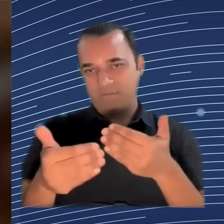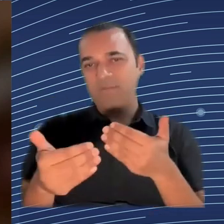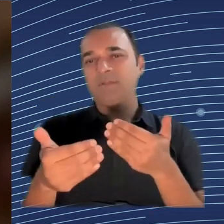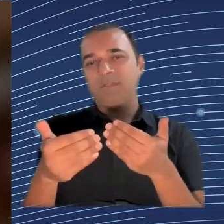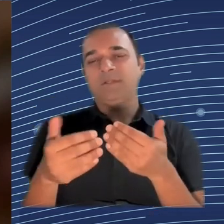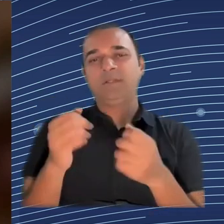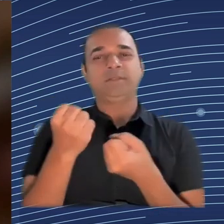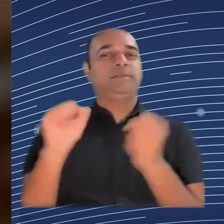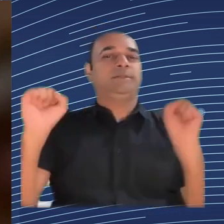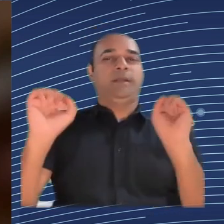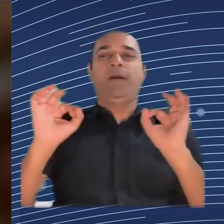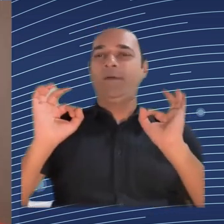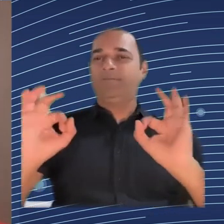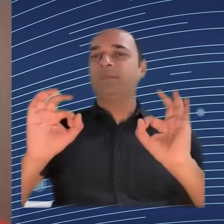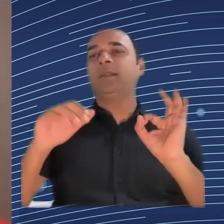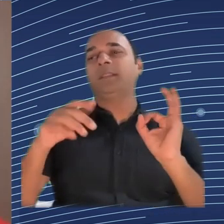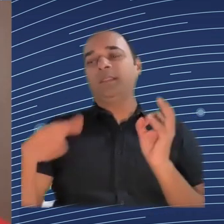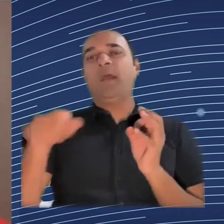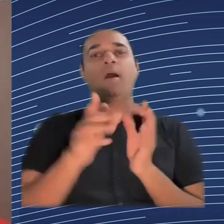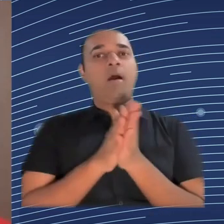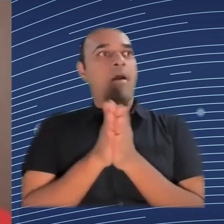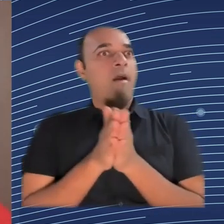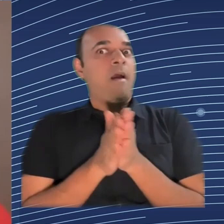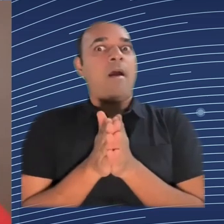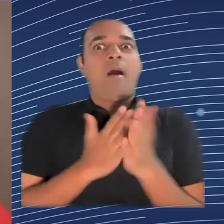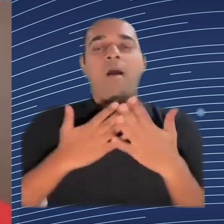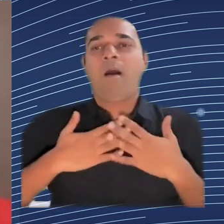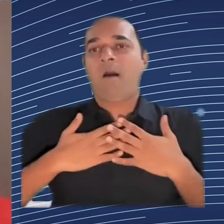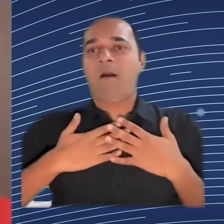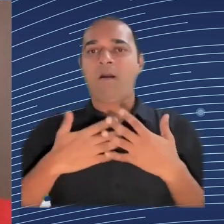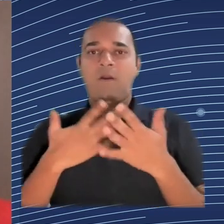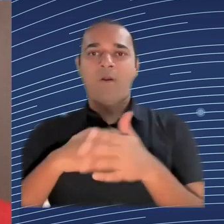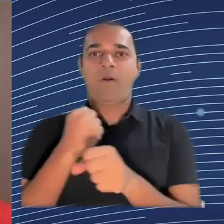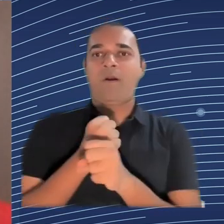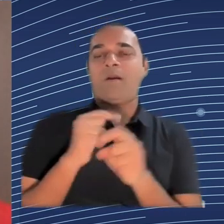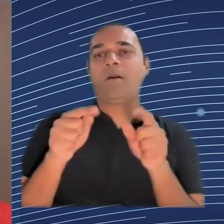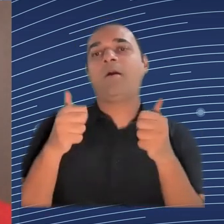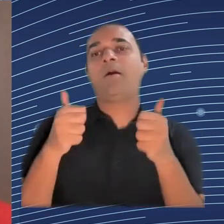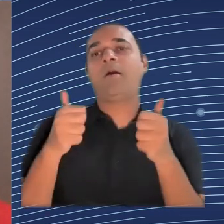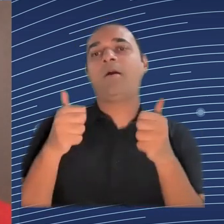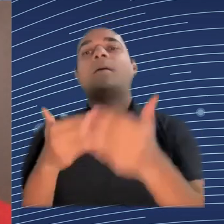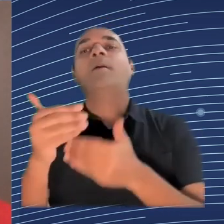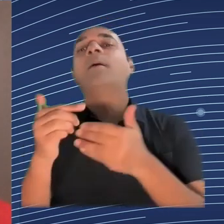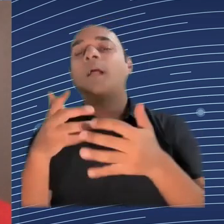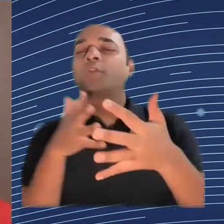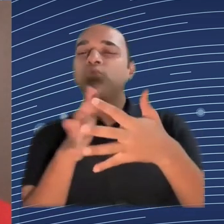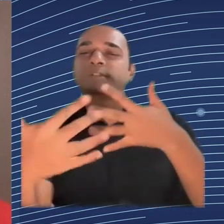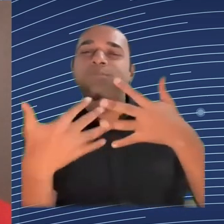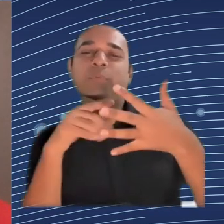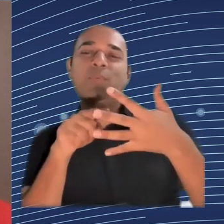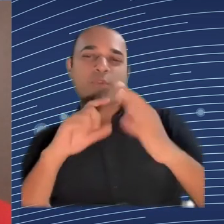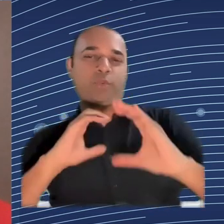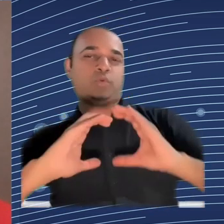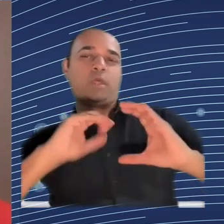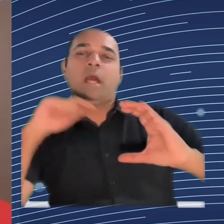Thank you very much. Thank you very much, Anne. And you did refer multiple times to a keyword, of course, which